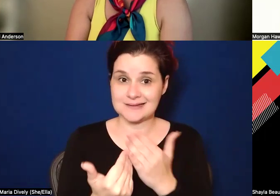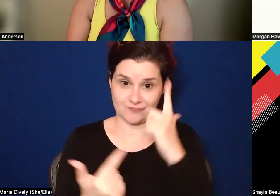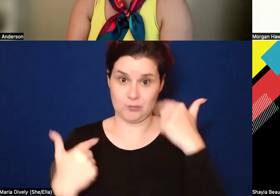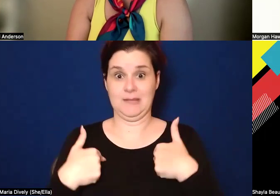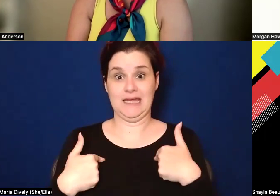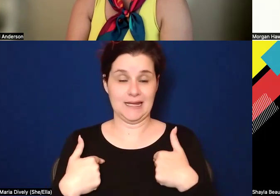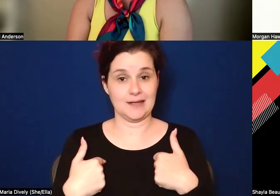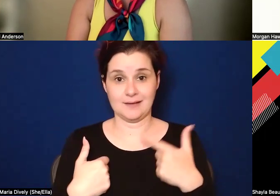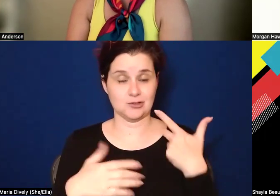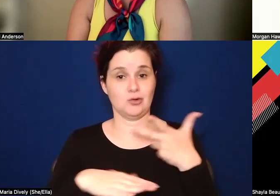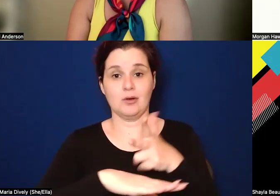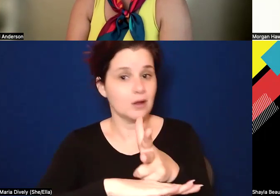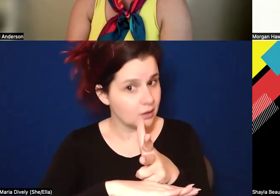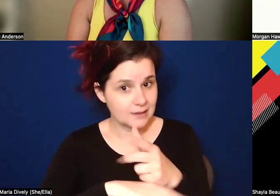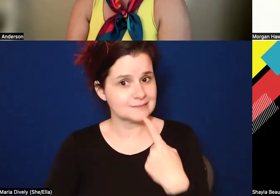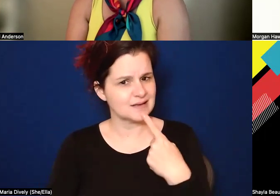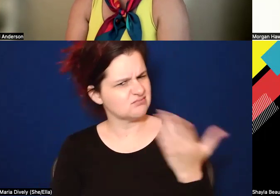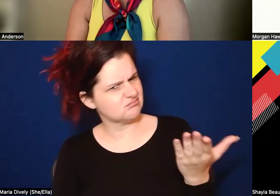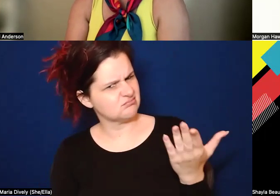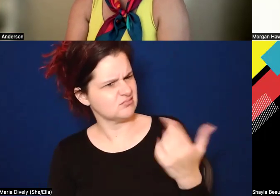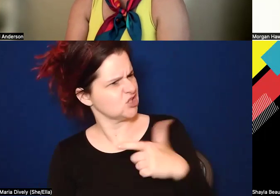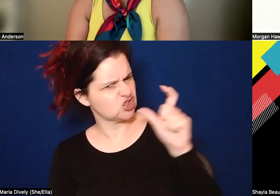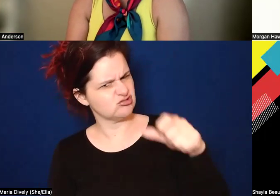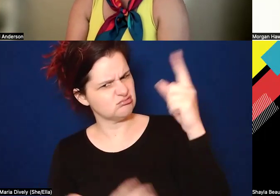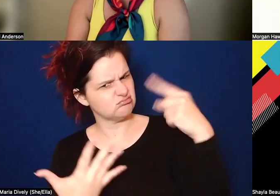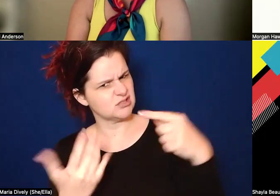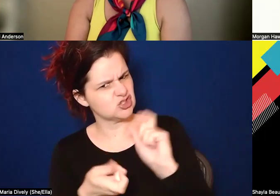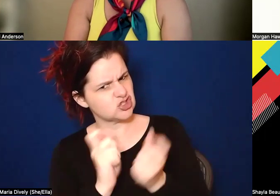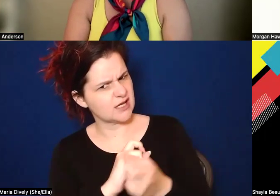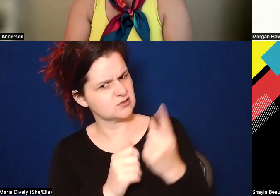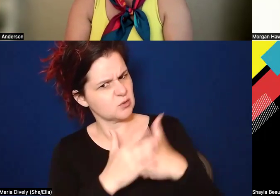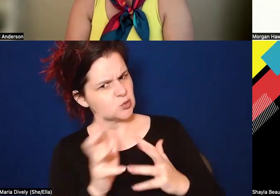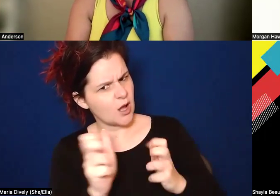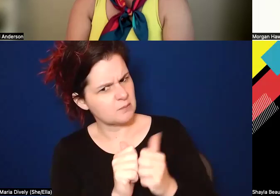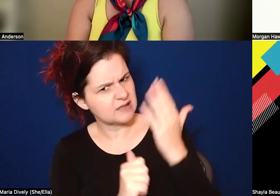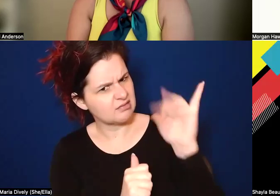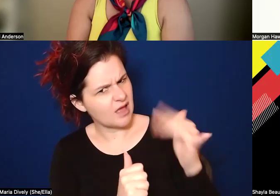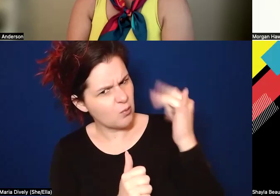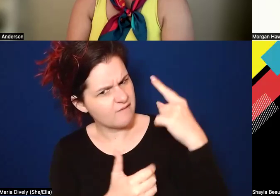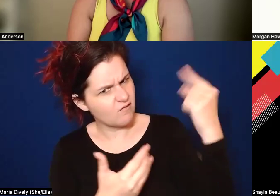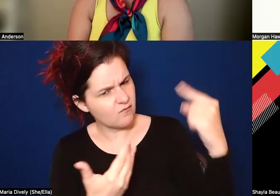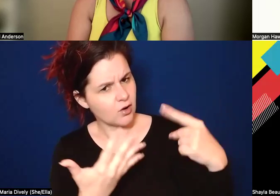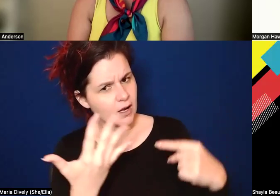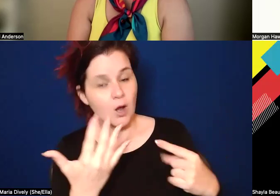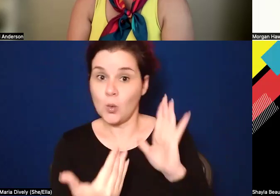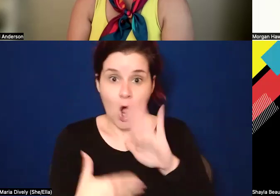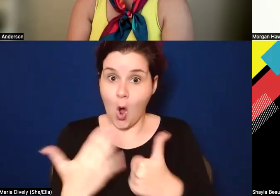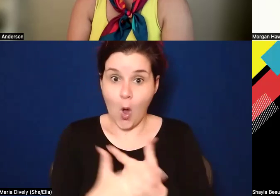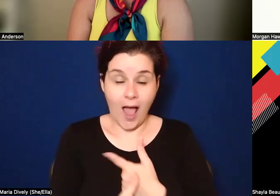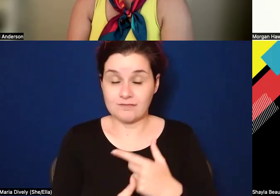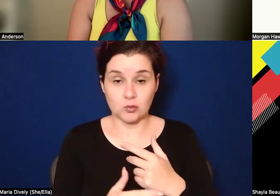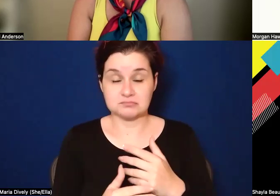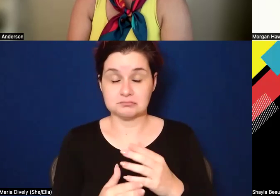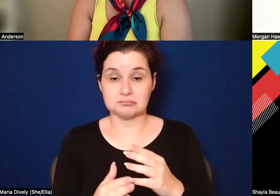to come in and say, oh, well, shouldn't you do things this way? And why wouldn't you update that? And, um, we all have those blind spots,